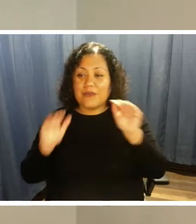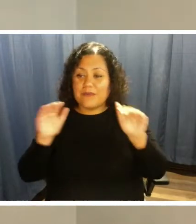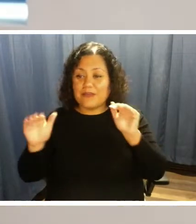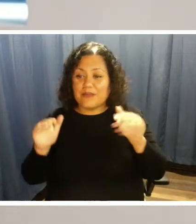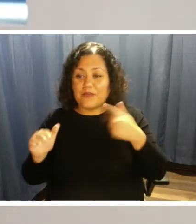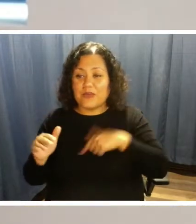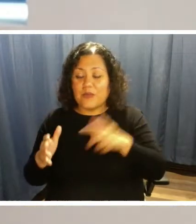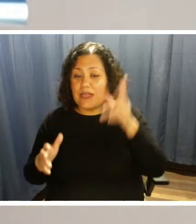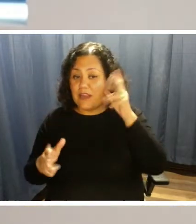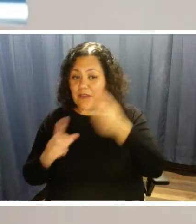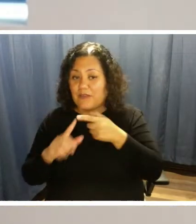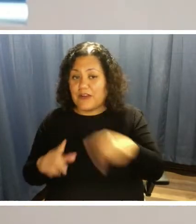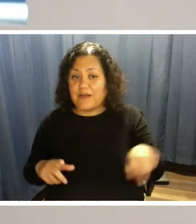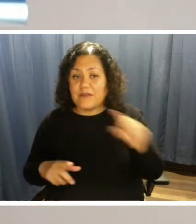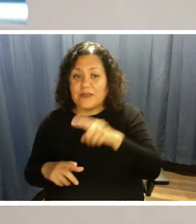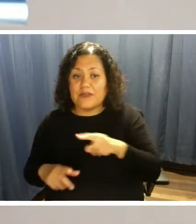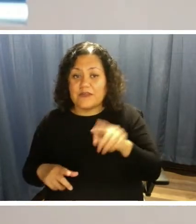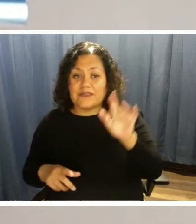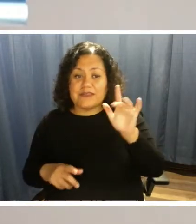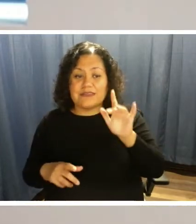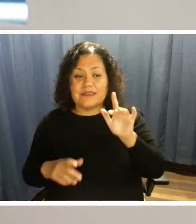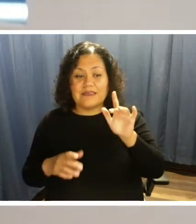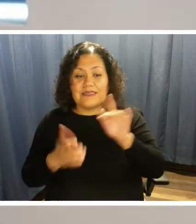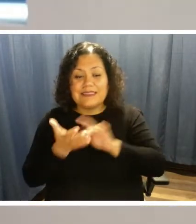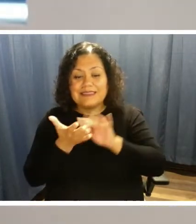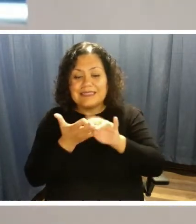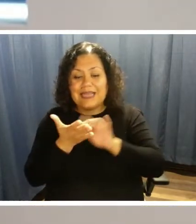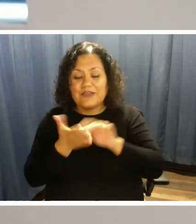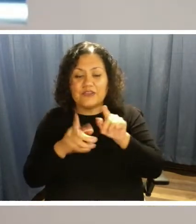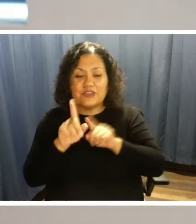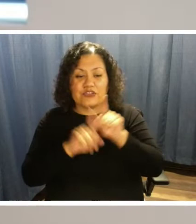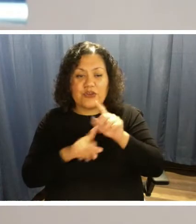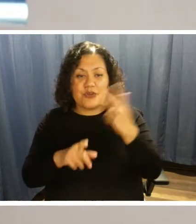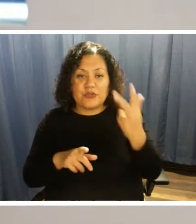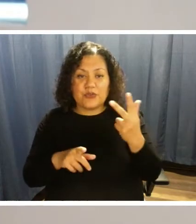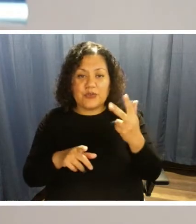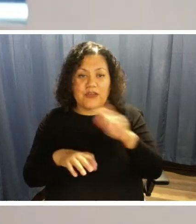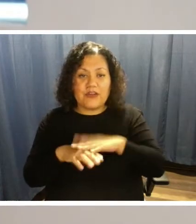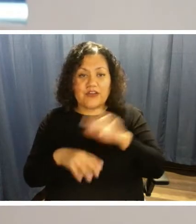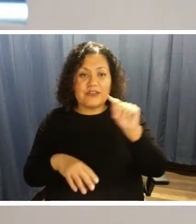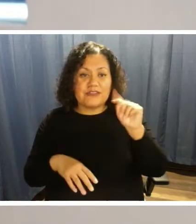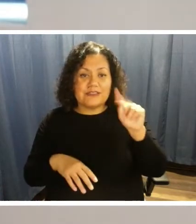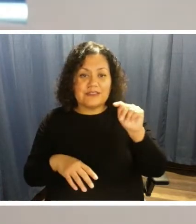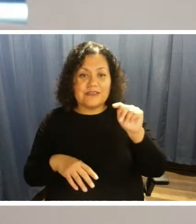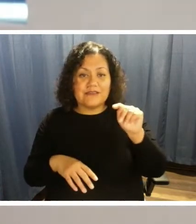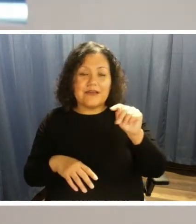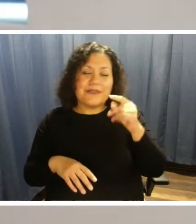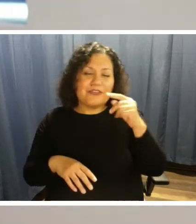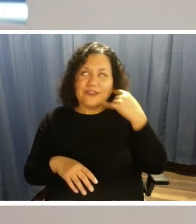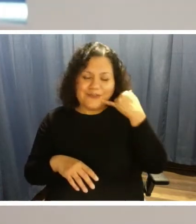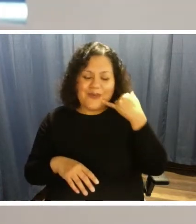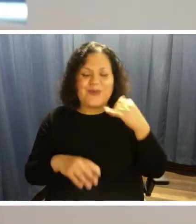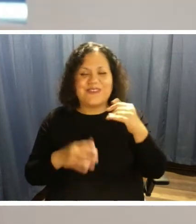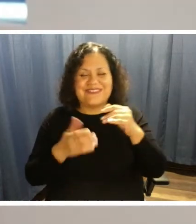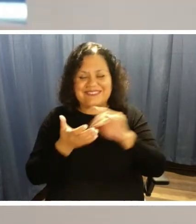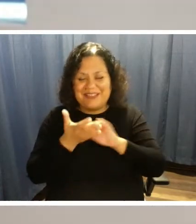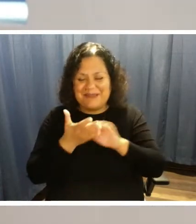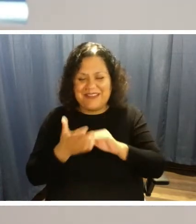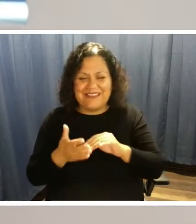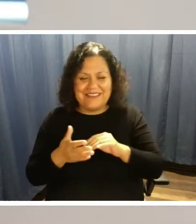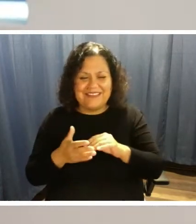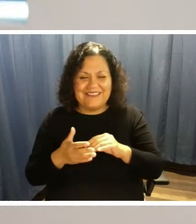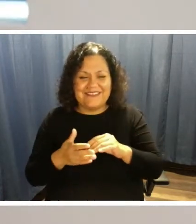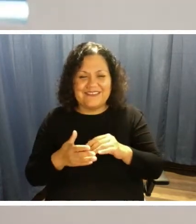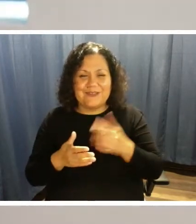to hear from you. Dial star three on your telephone keypad to enter the queue to ask the question. And I believe that we have a